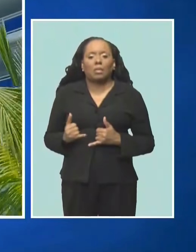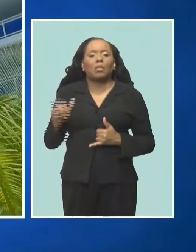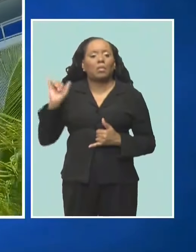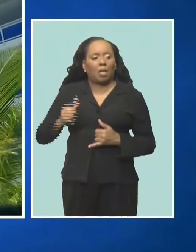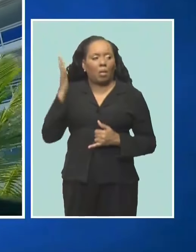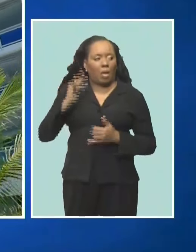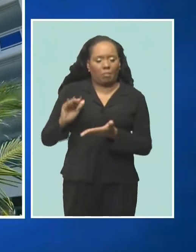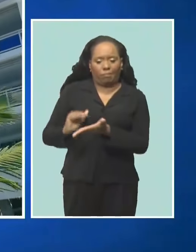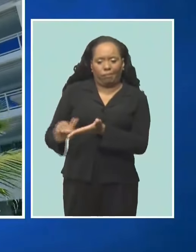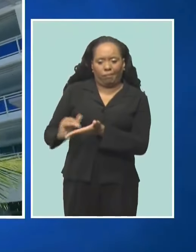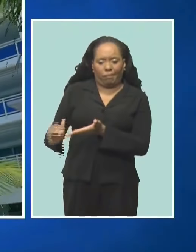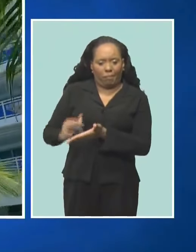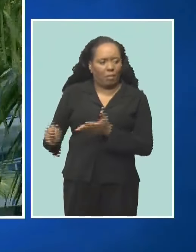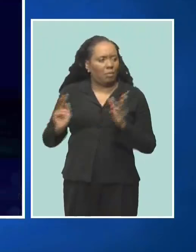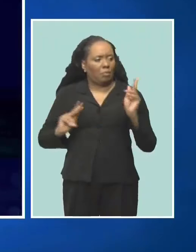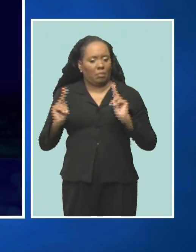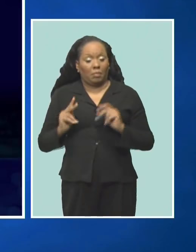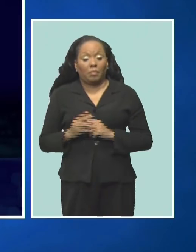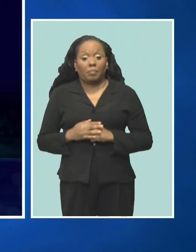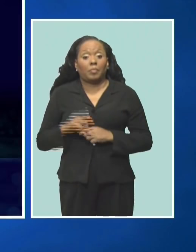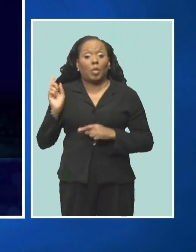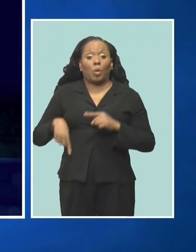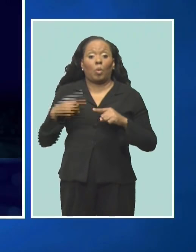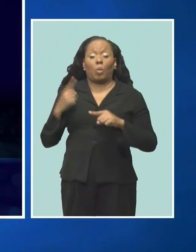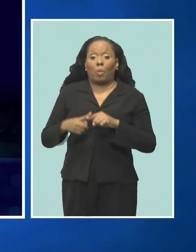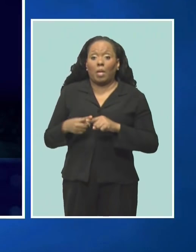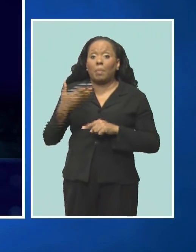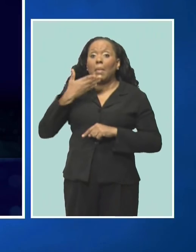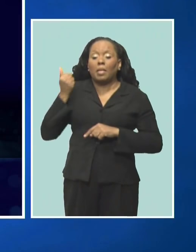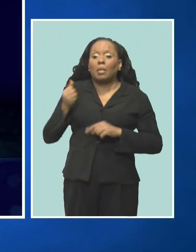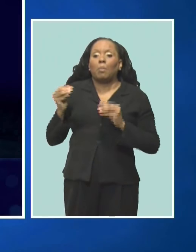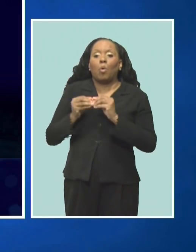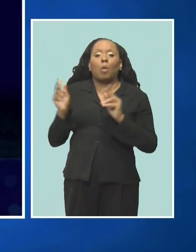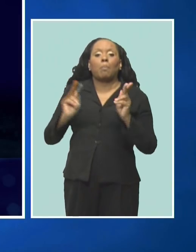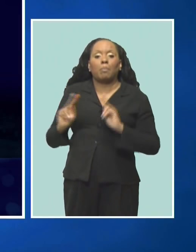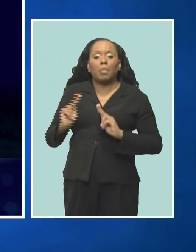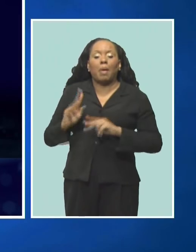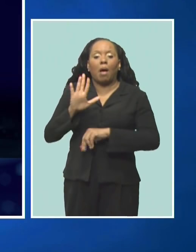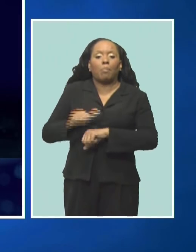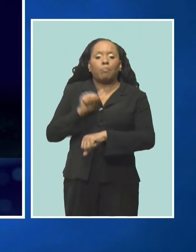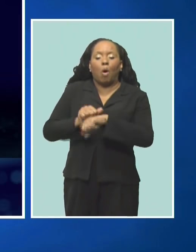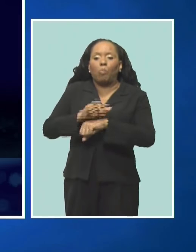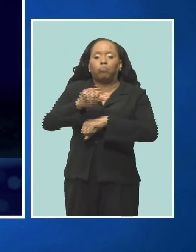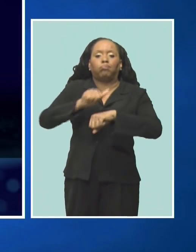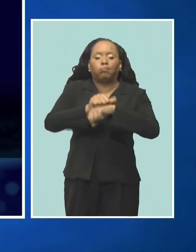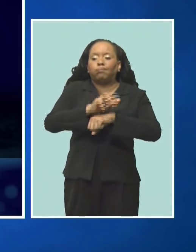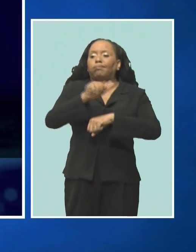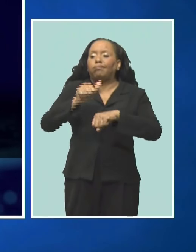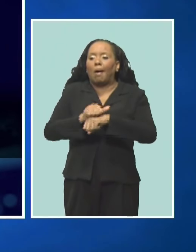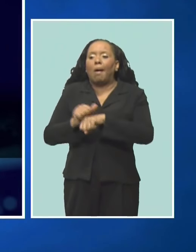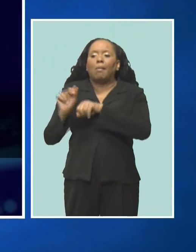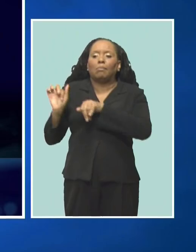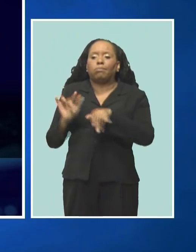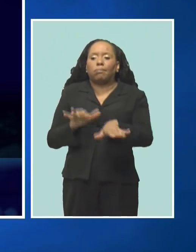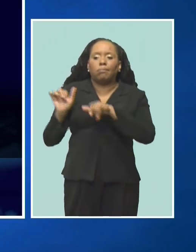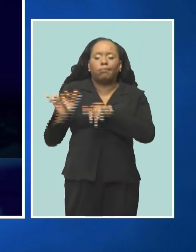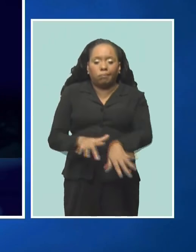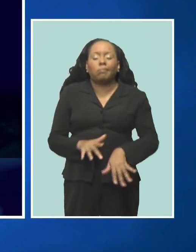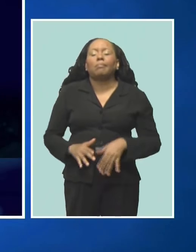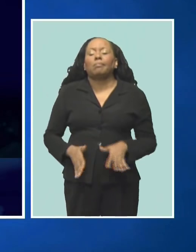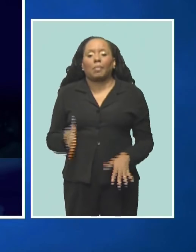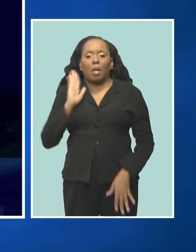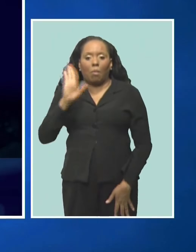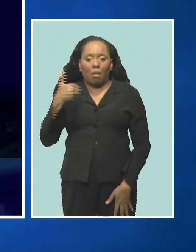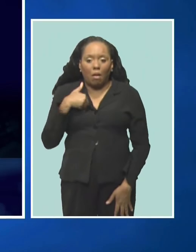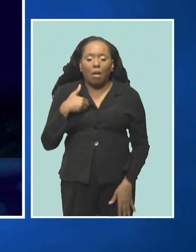termination. We're hoping then once the numbers improve for the season, individuals, as stated in the letter, will